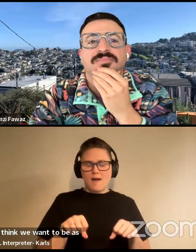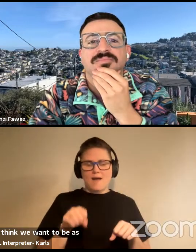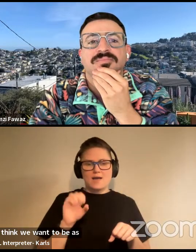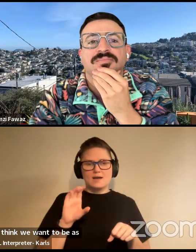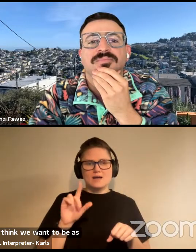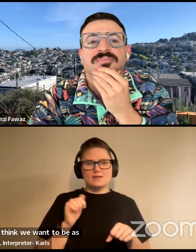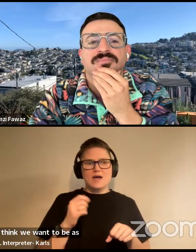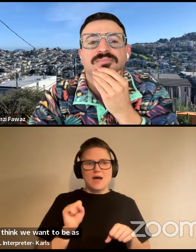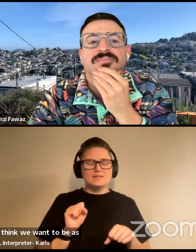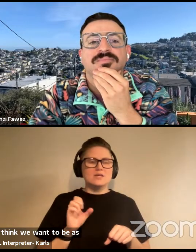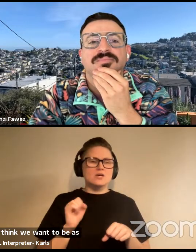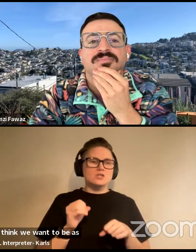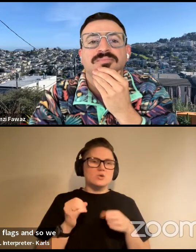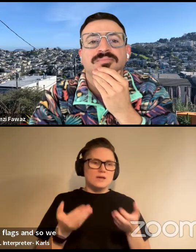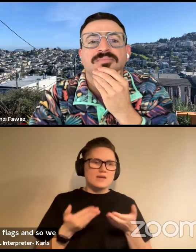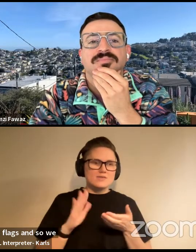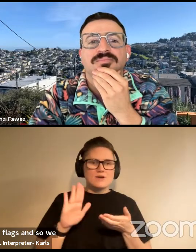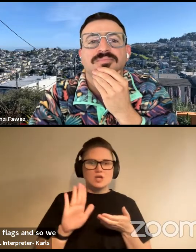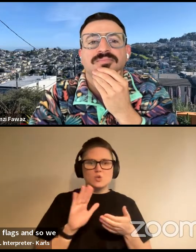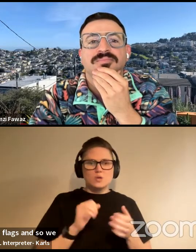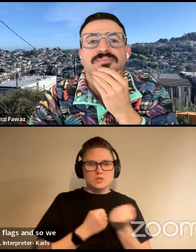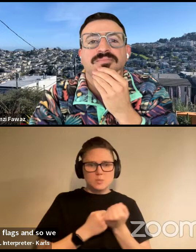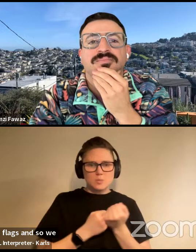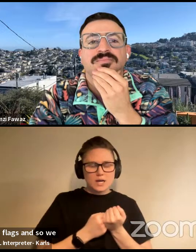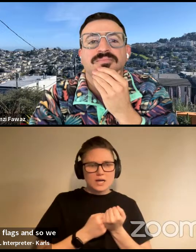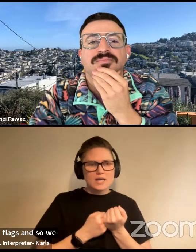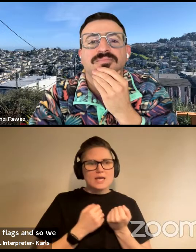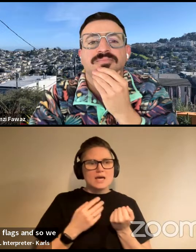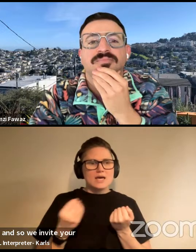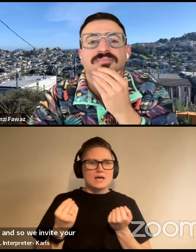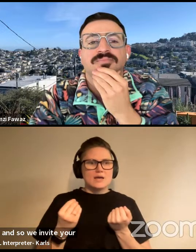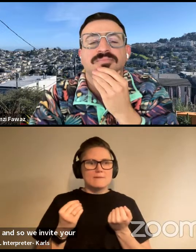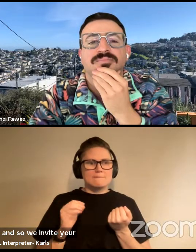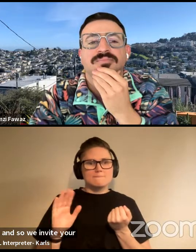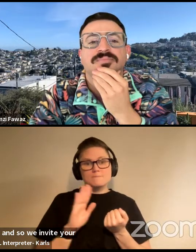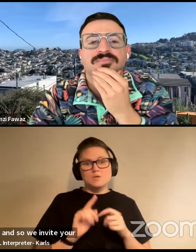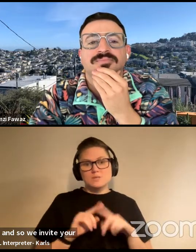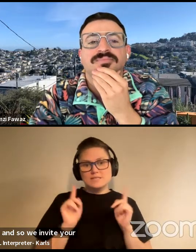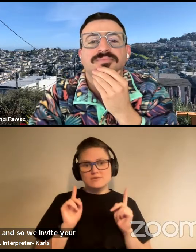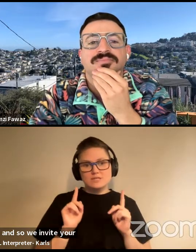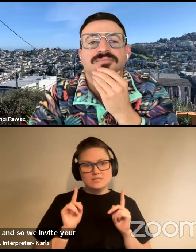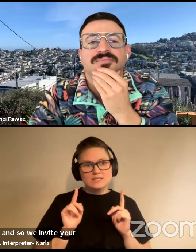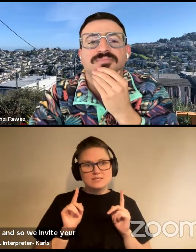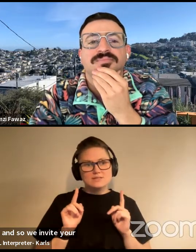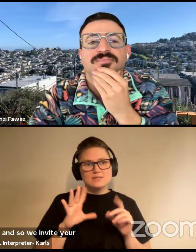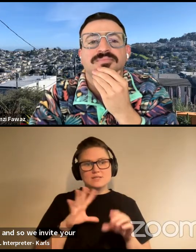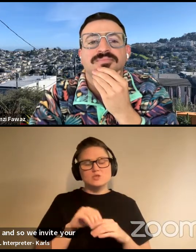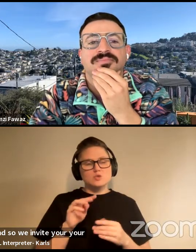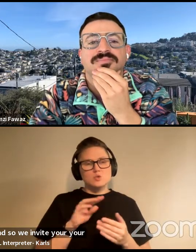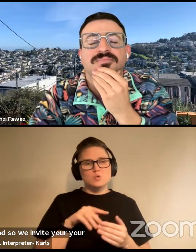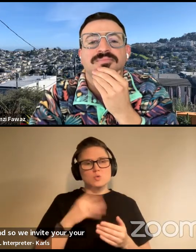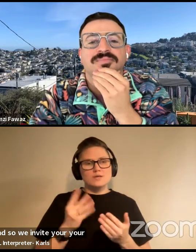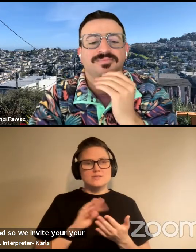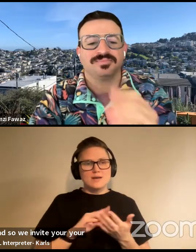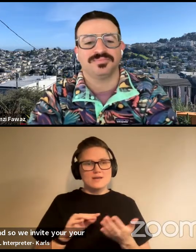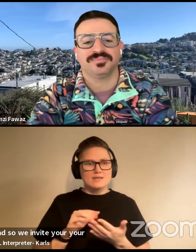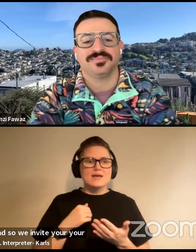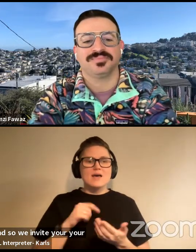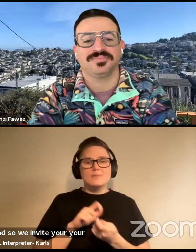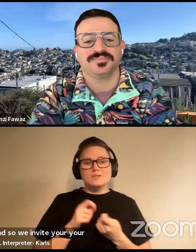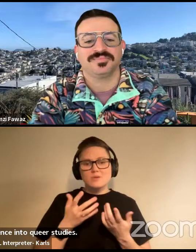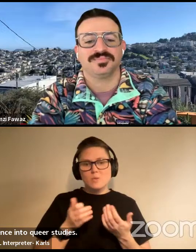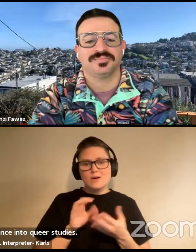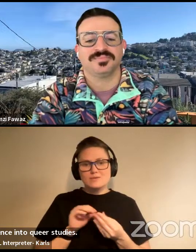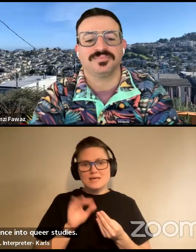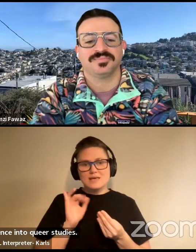Clags. And so we invite your, your support, um, and, and your difference, uh, into queer studies. I particularly want to say that to people